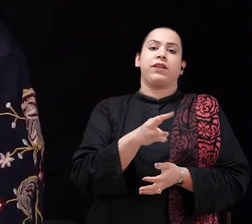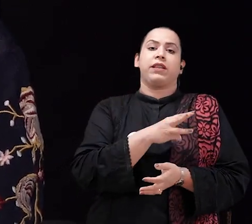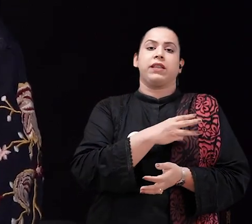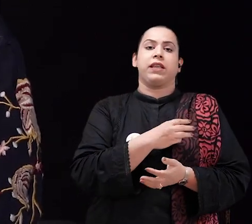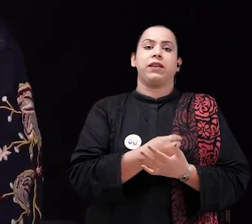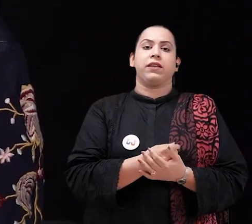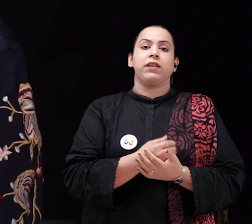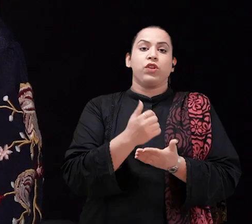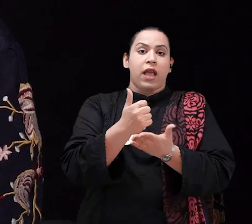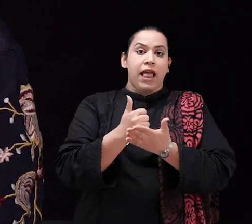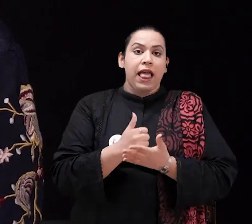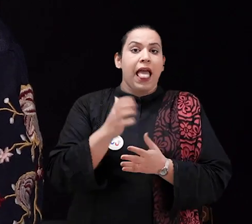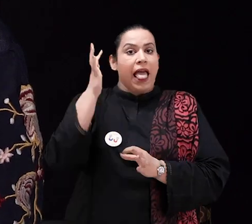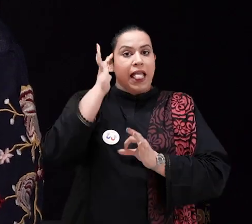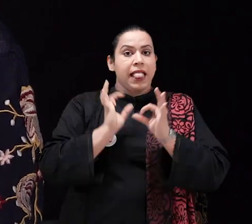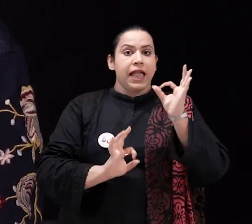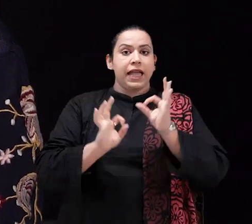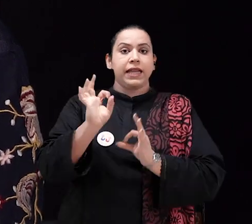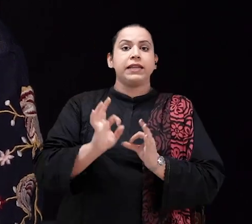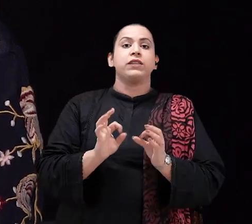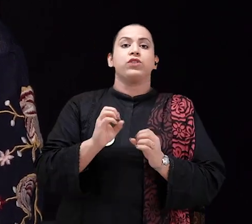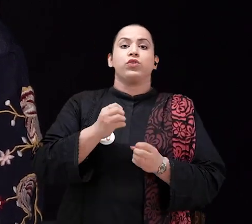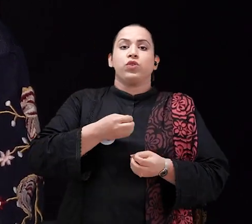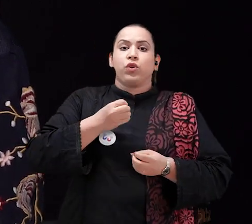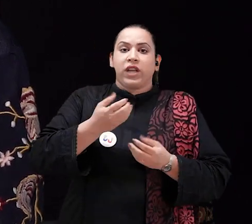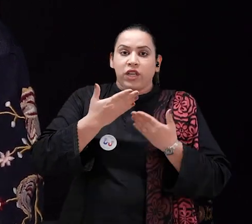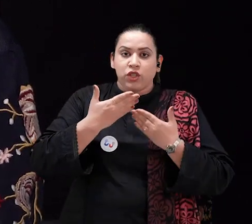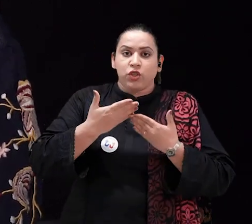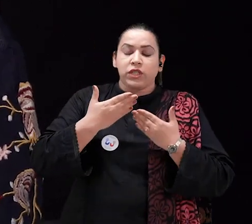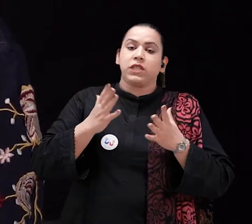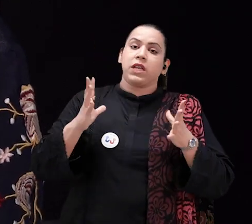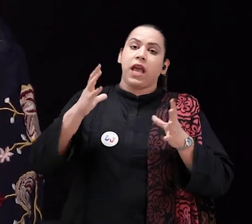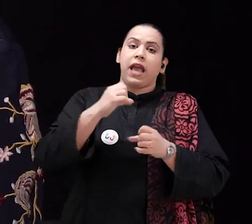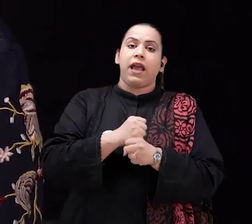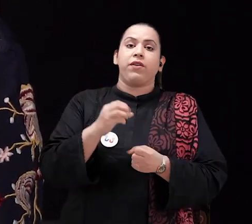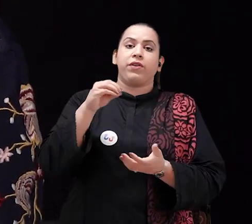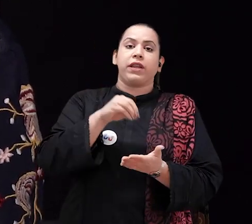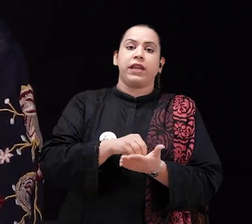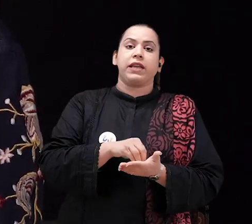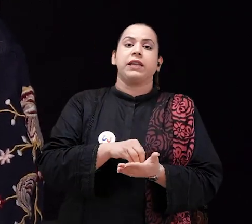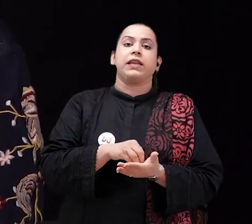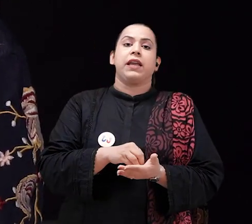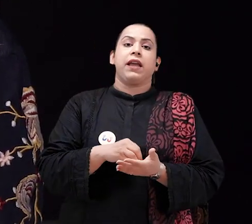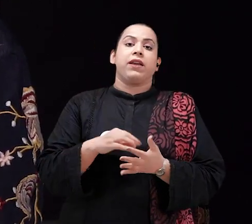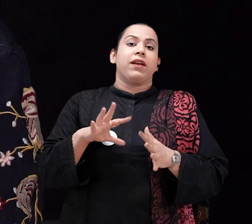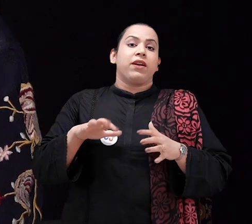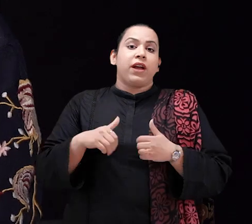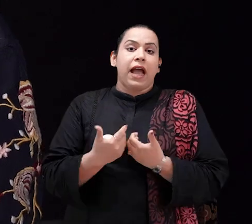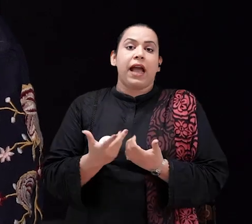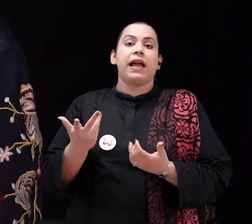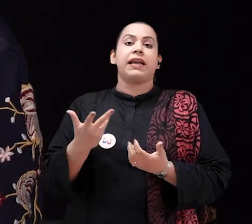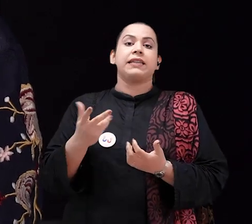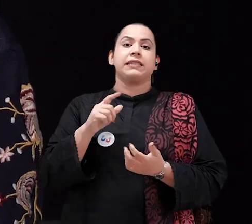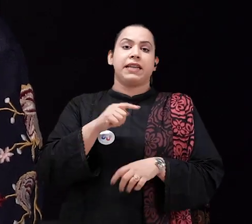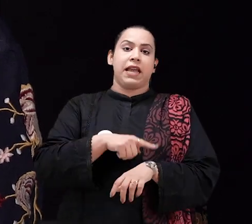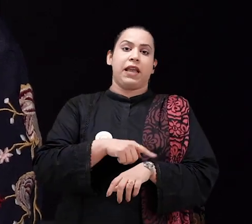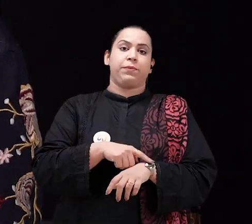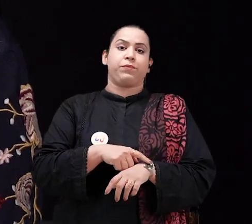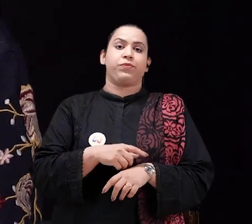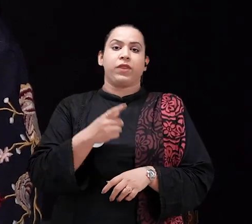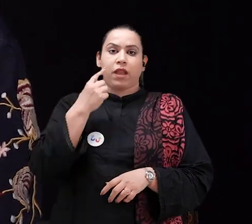enjoys. That law deals with everything and anything from employment, to healthcare, to